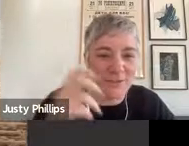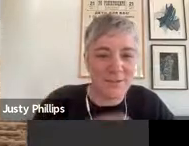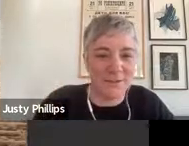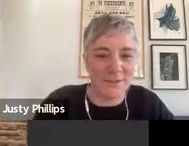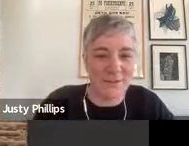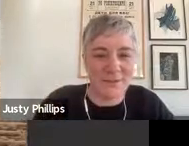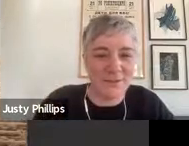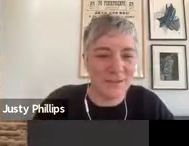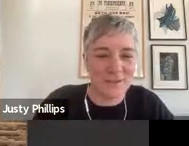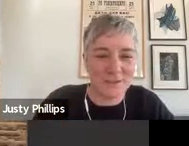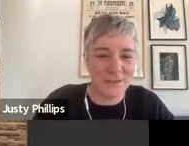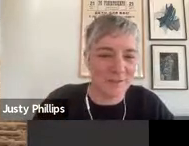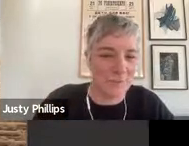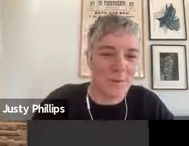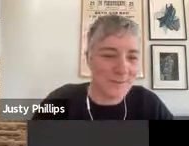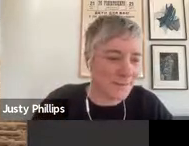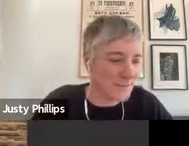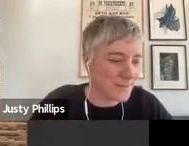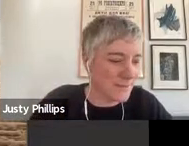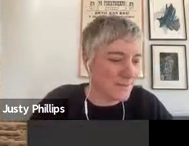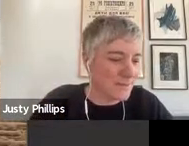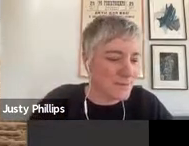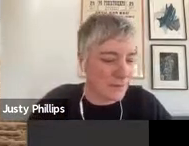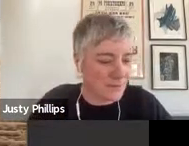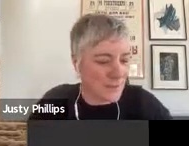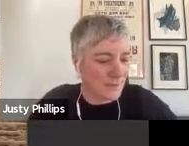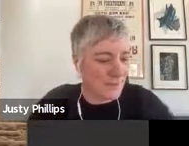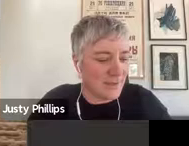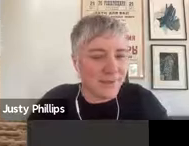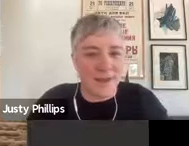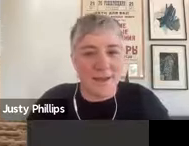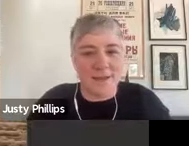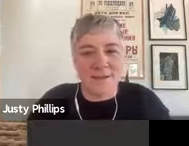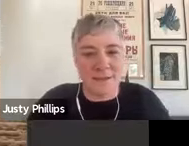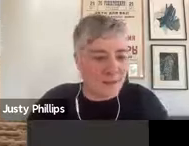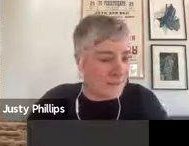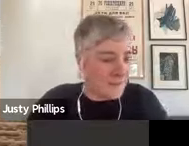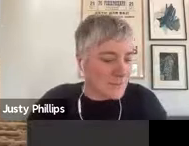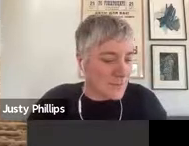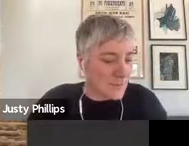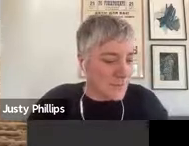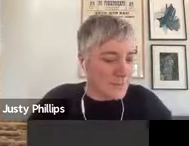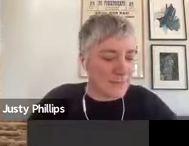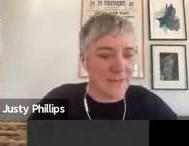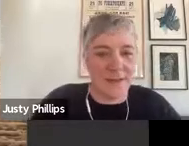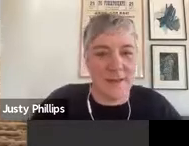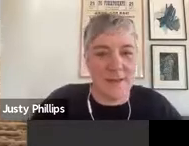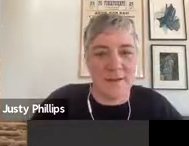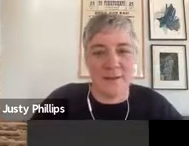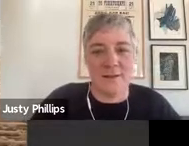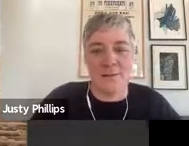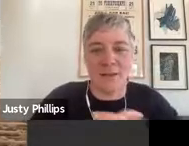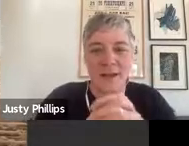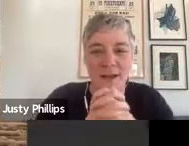climatology, history, literature, politics, zoology. And I guess what we've put together